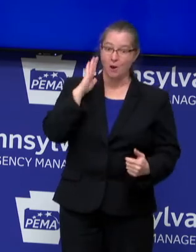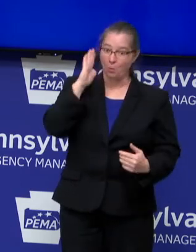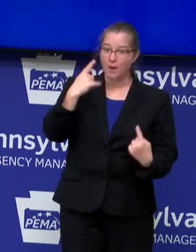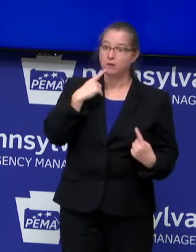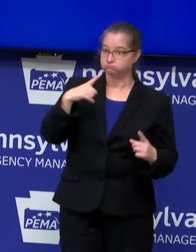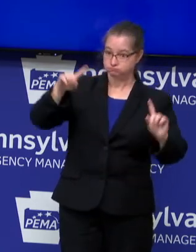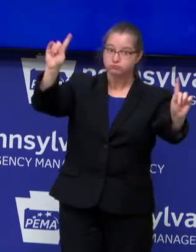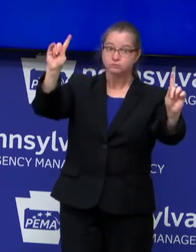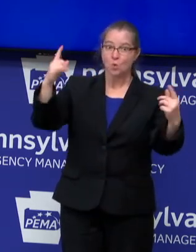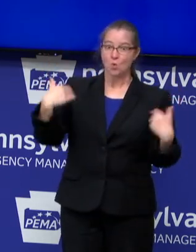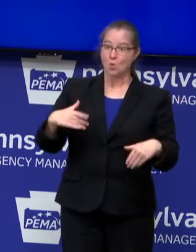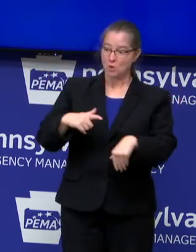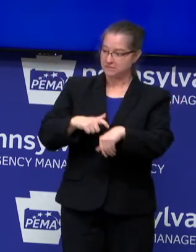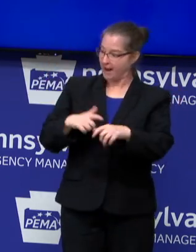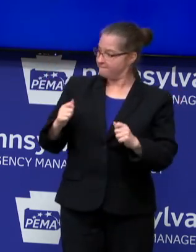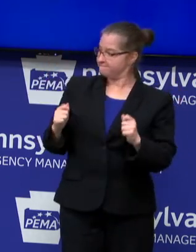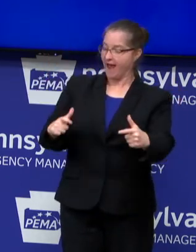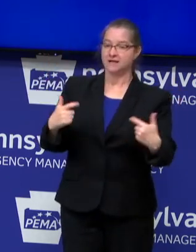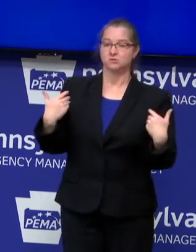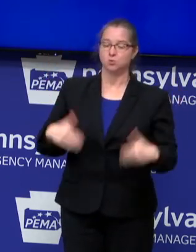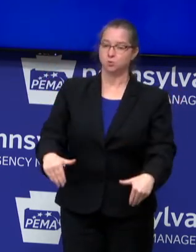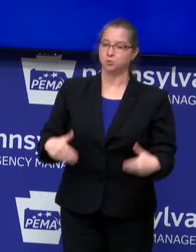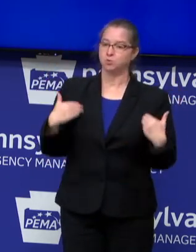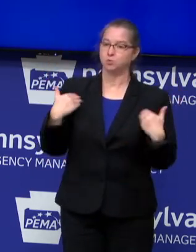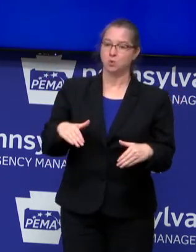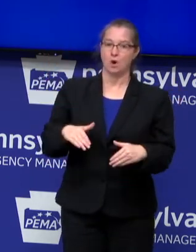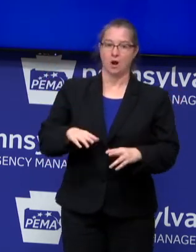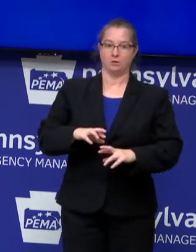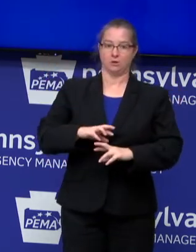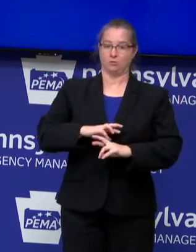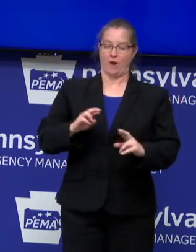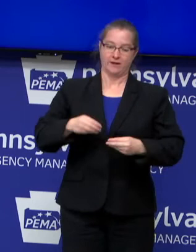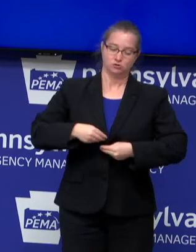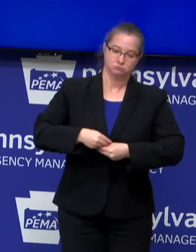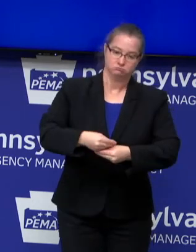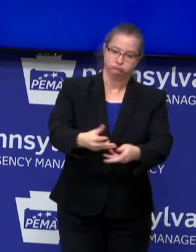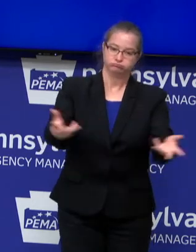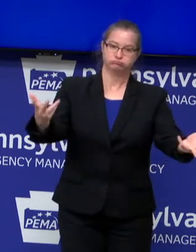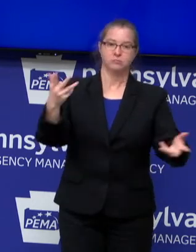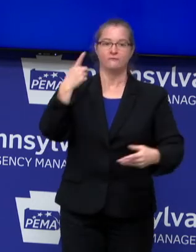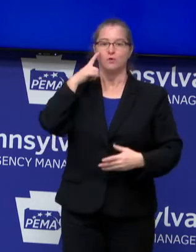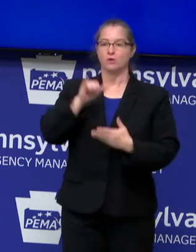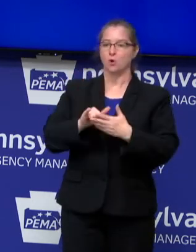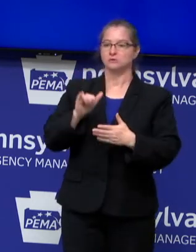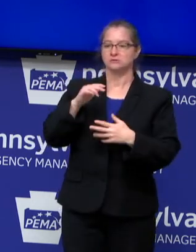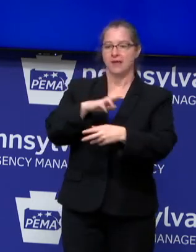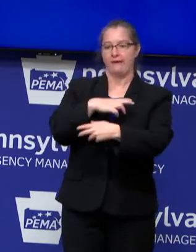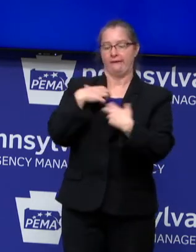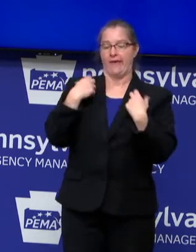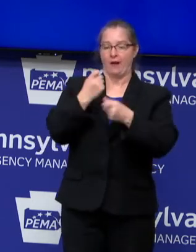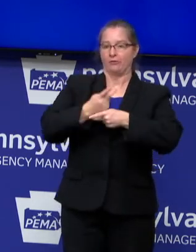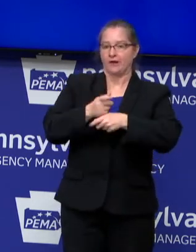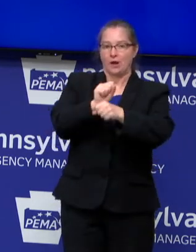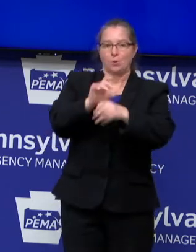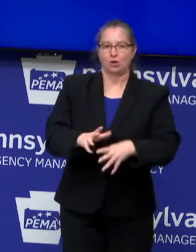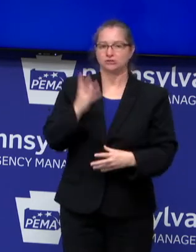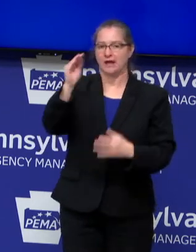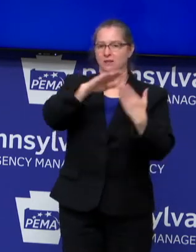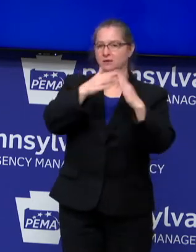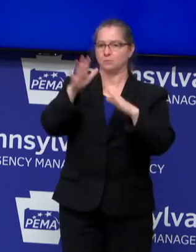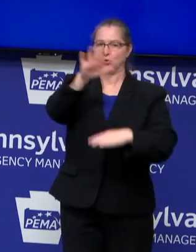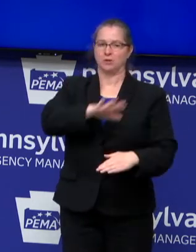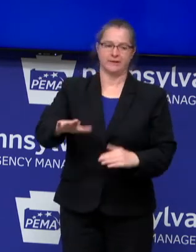And when it's available for us to be able to distribute to the very tired healthcare workers who are out there in the community, it's just an